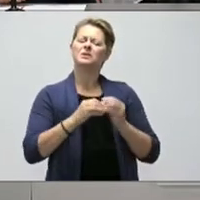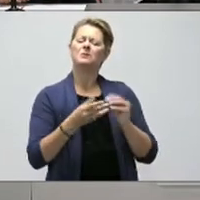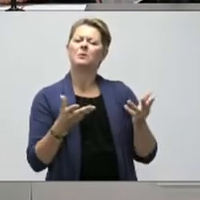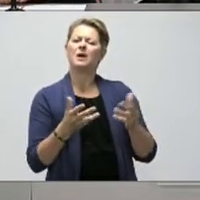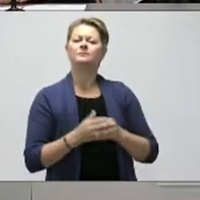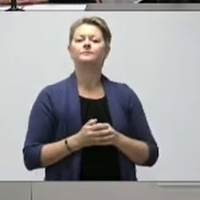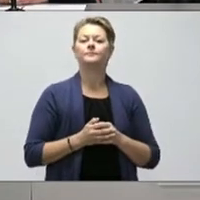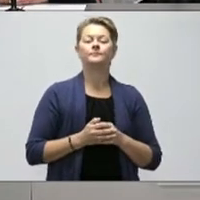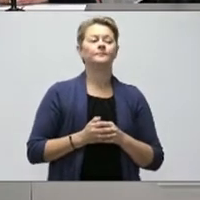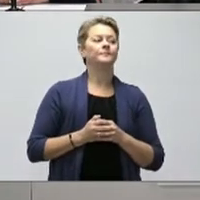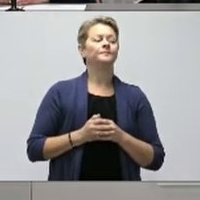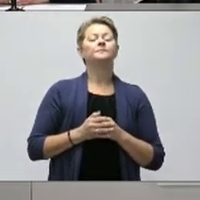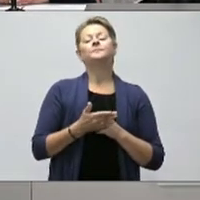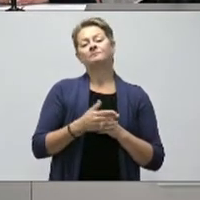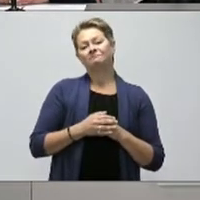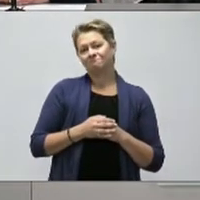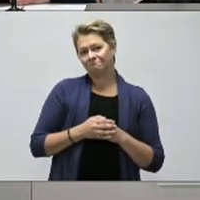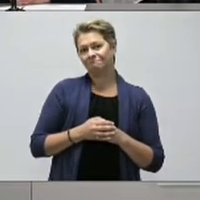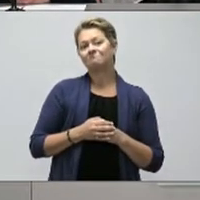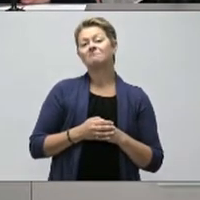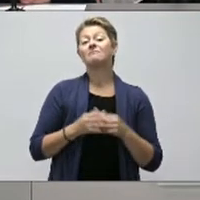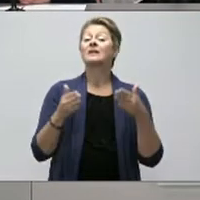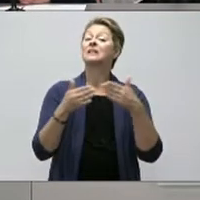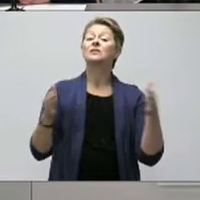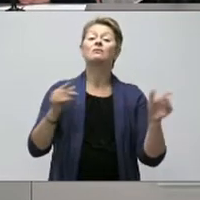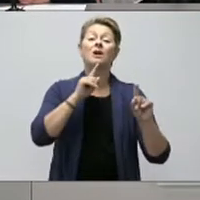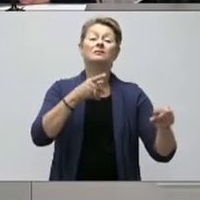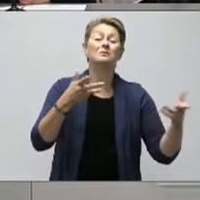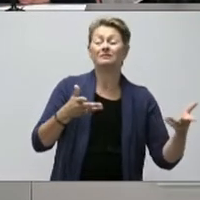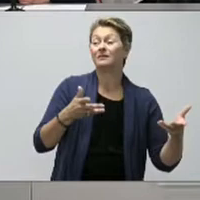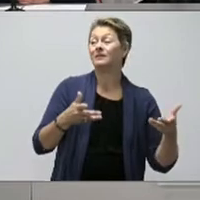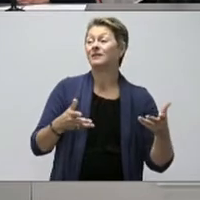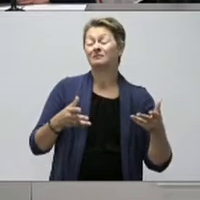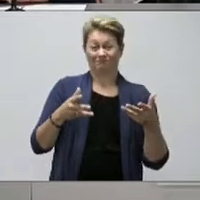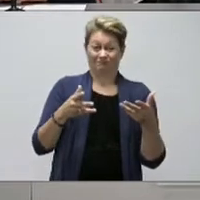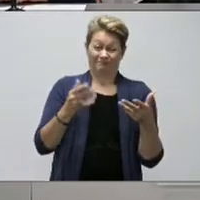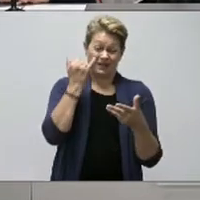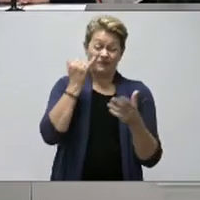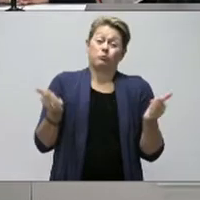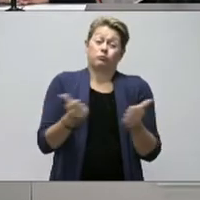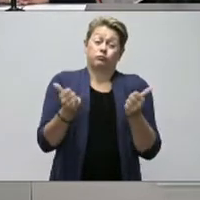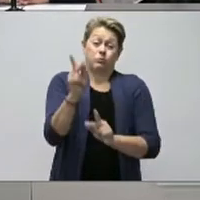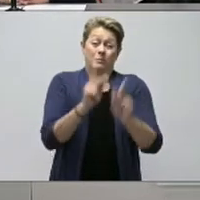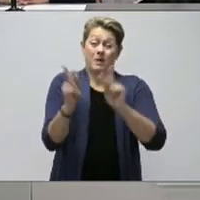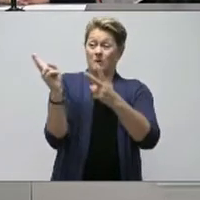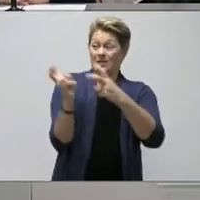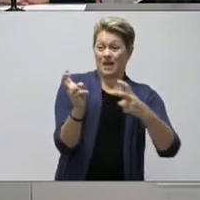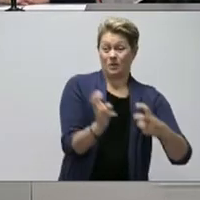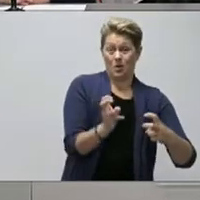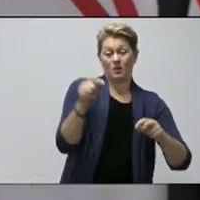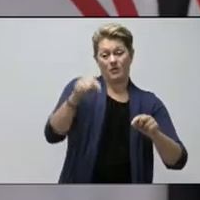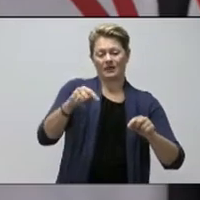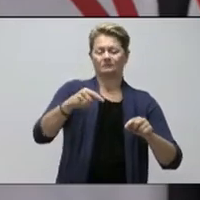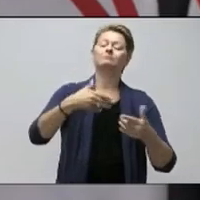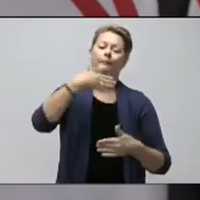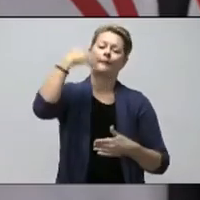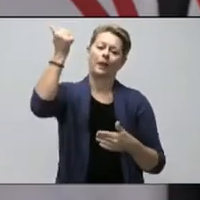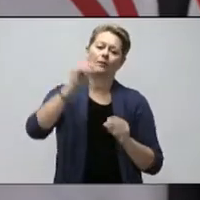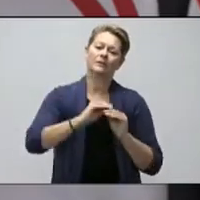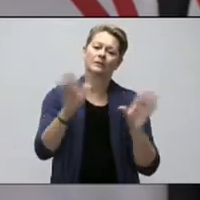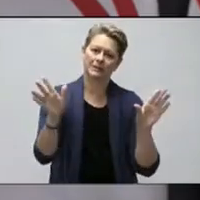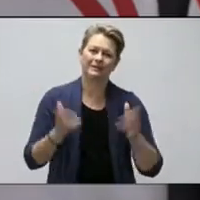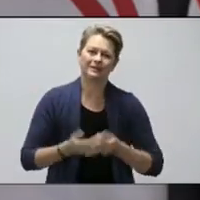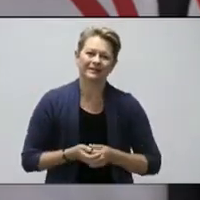I mean, the general answer to that is the more people who download the application, the better. The more it helps public health